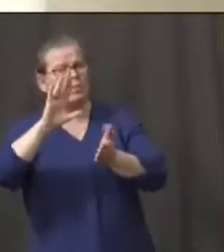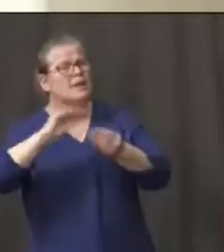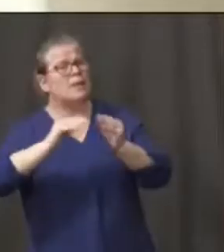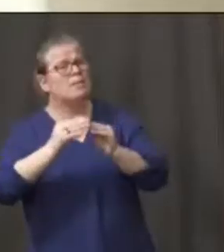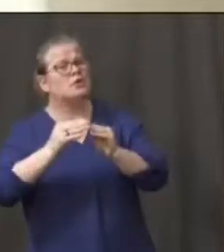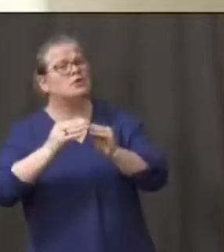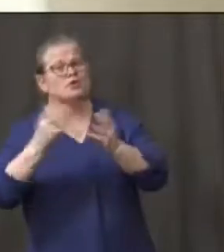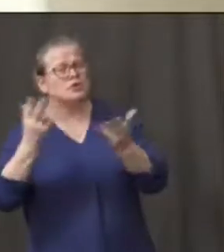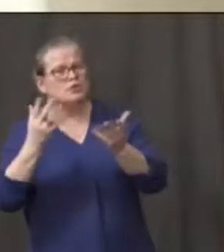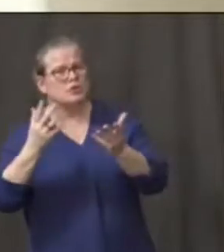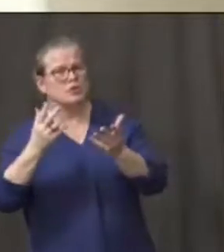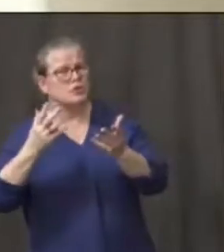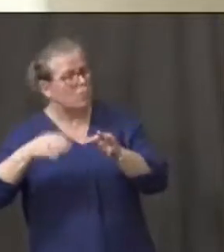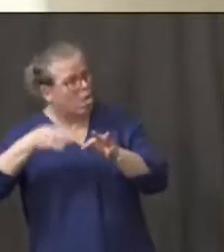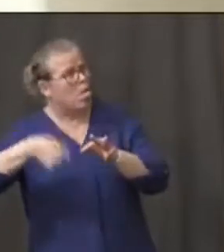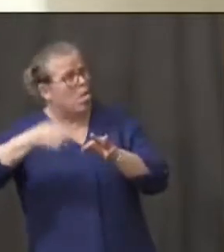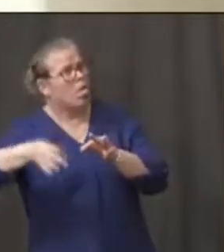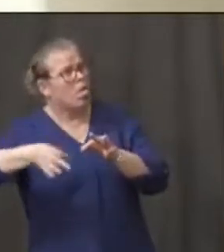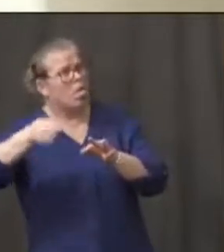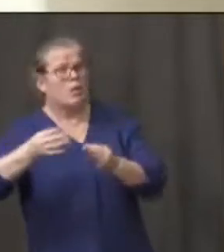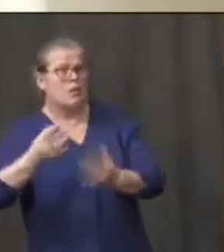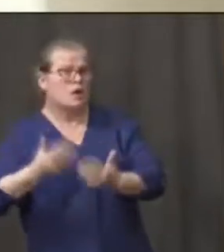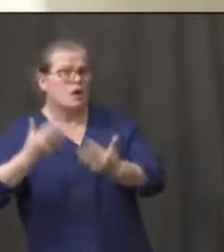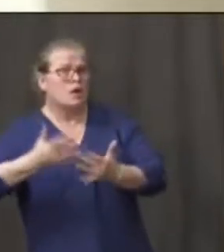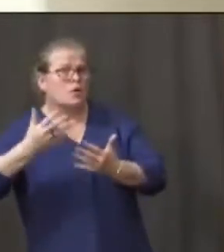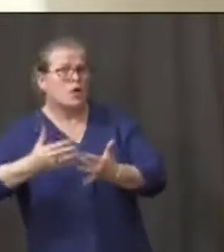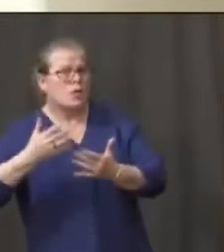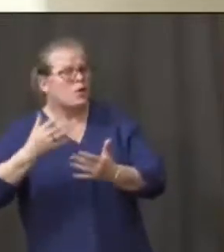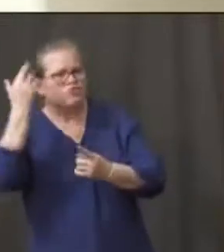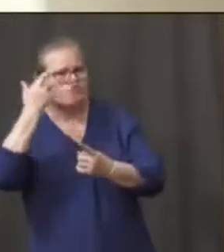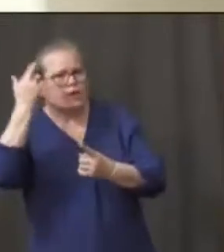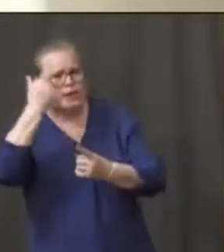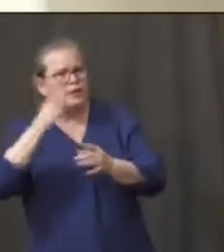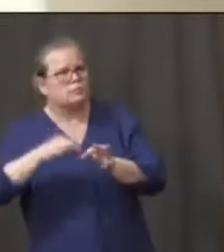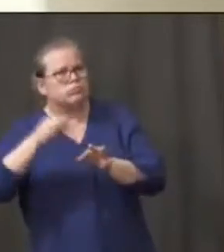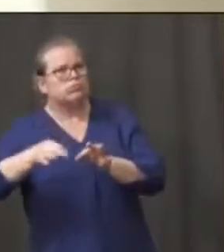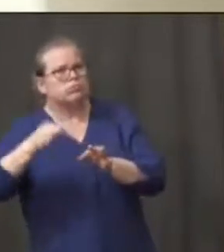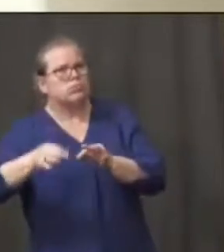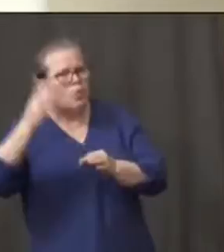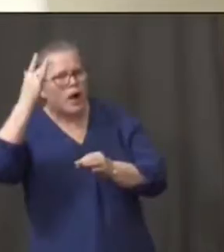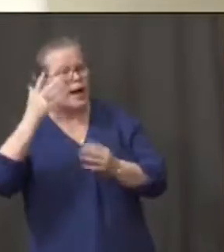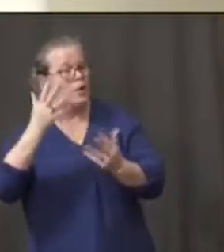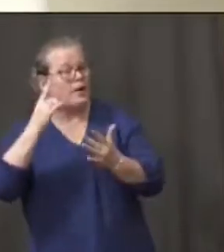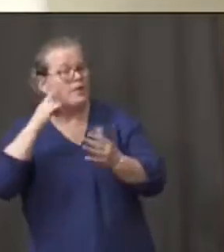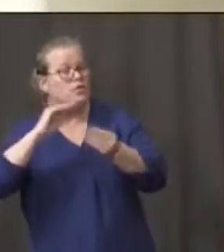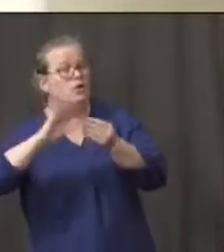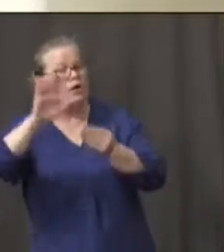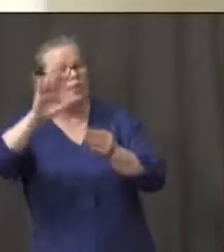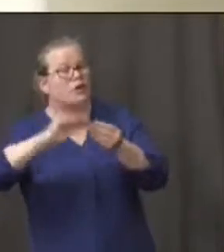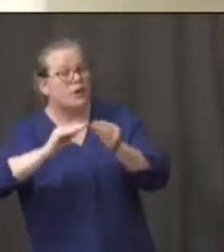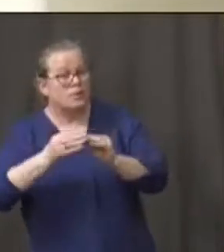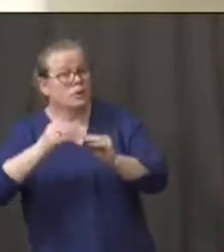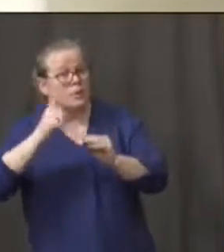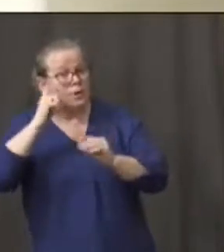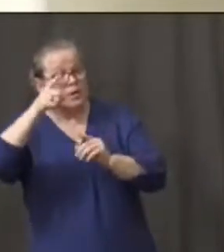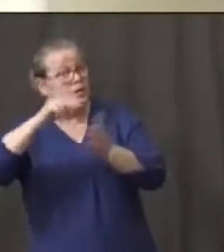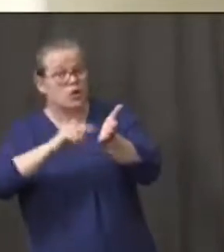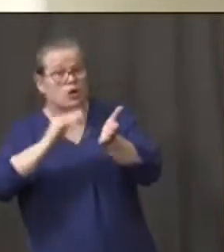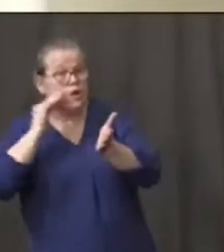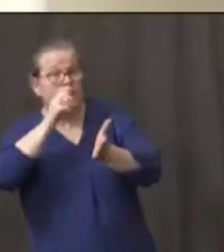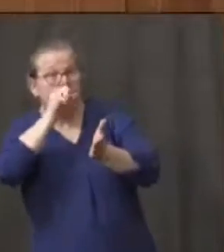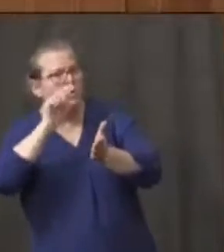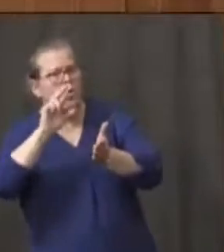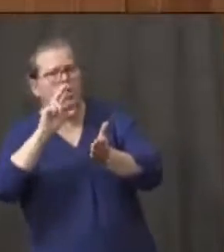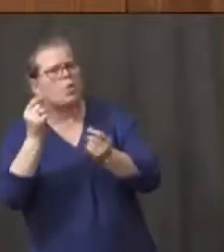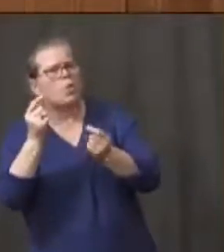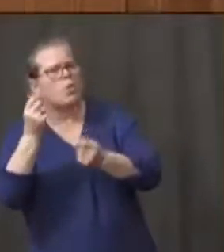to the or prepare reactions to the news of the level of infections and deaths in their facilities? Yeah, I mean, Paul, as the